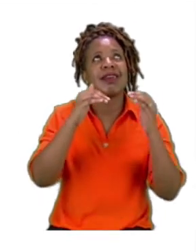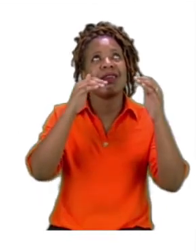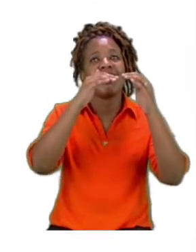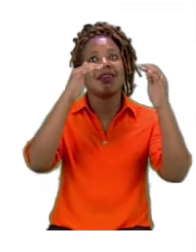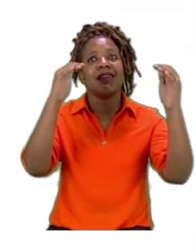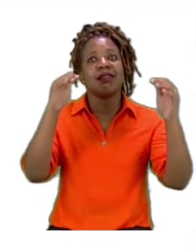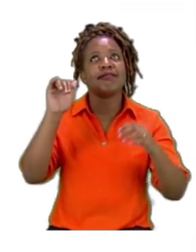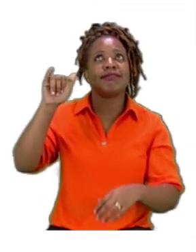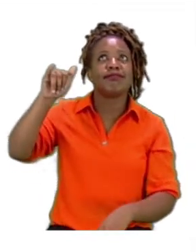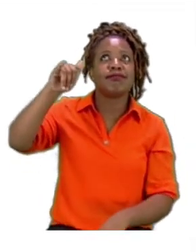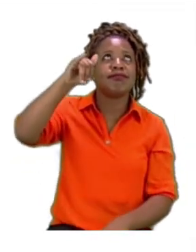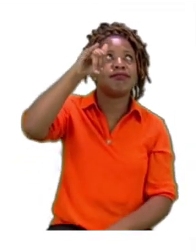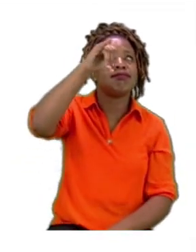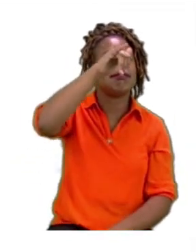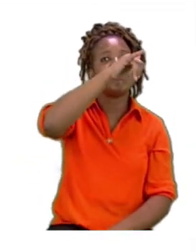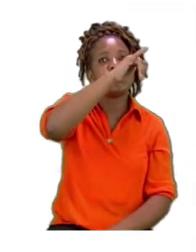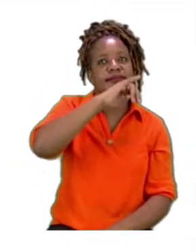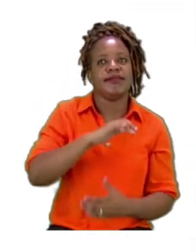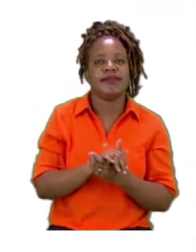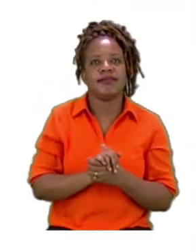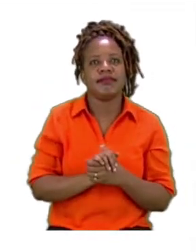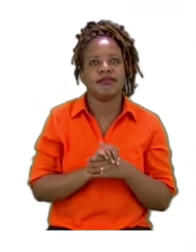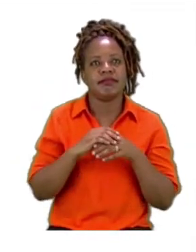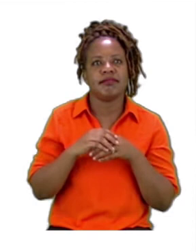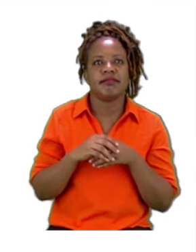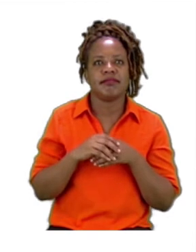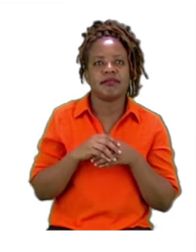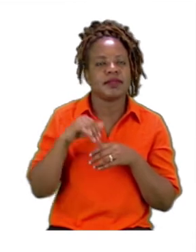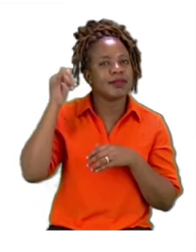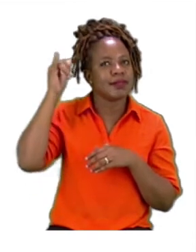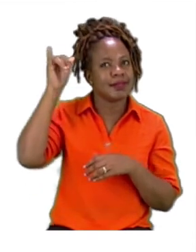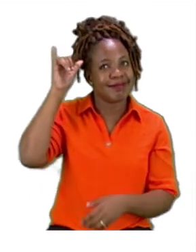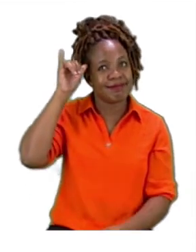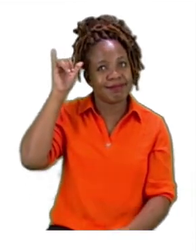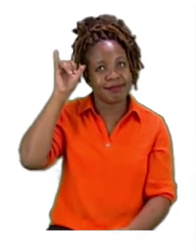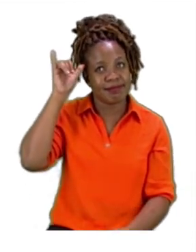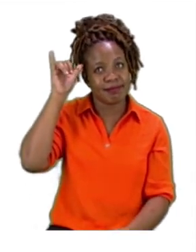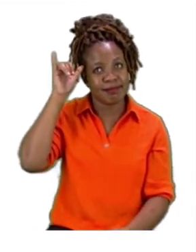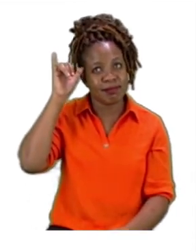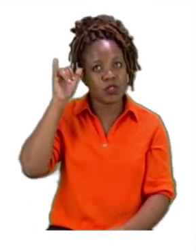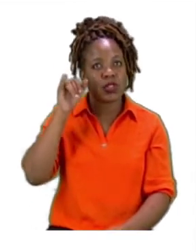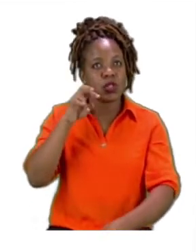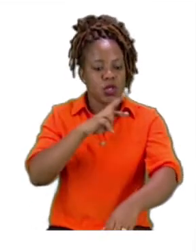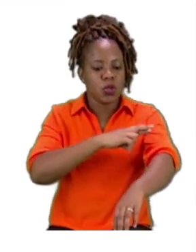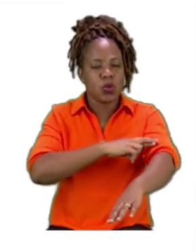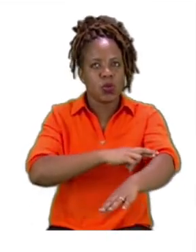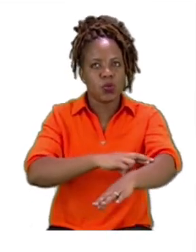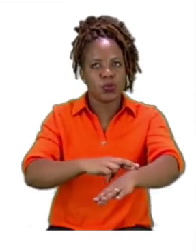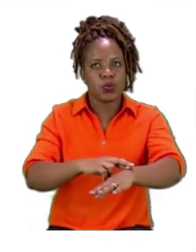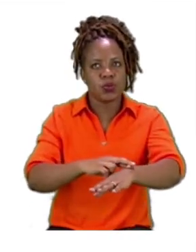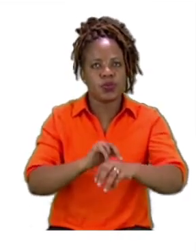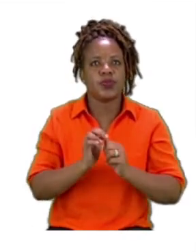travels in the sky. A taxi is part of road transport and it is